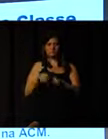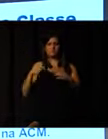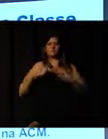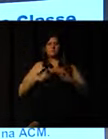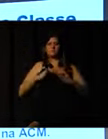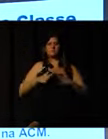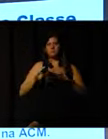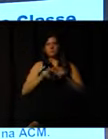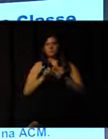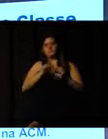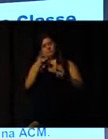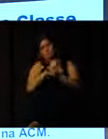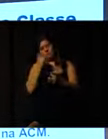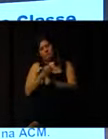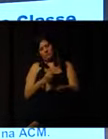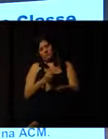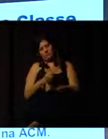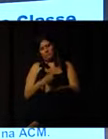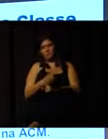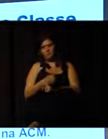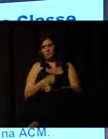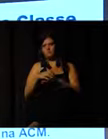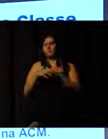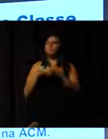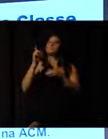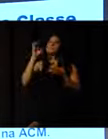new associates,